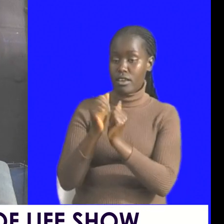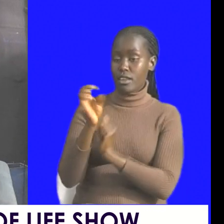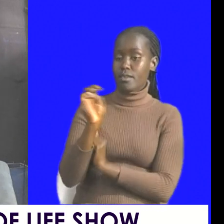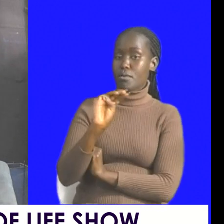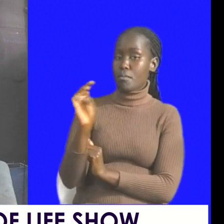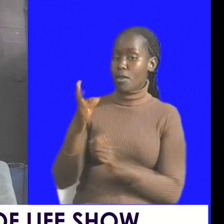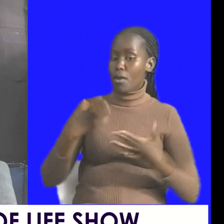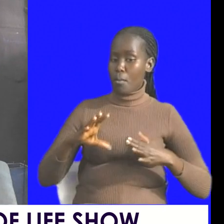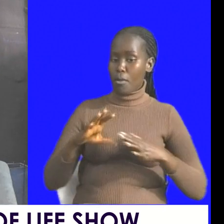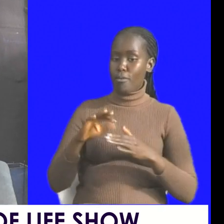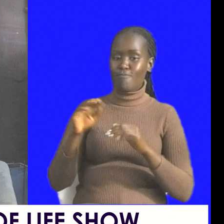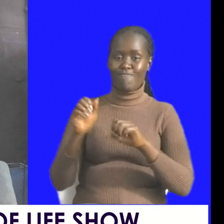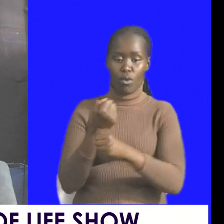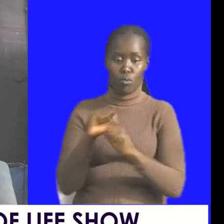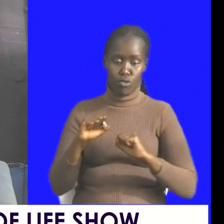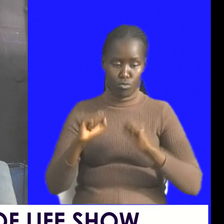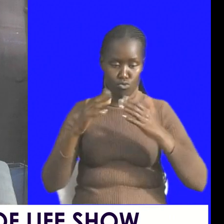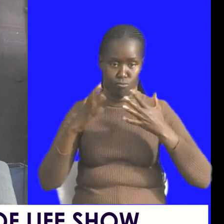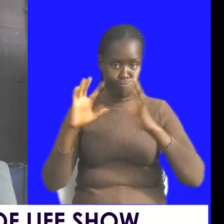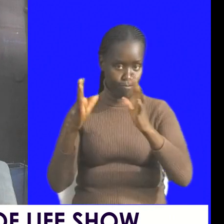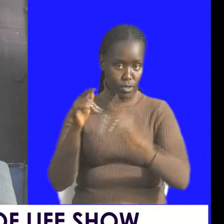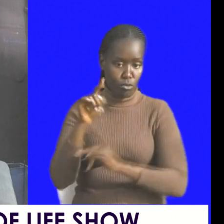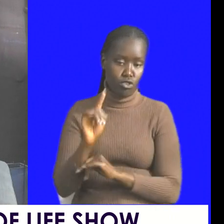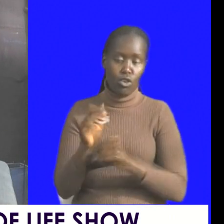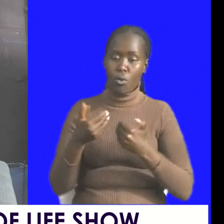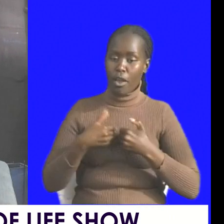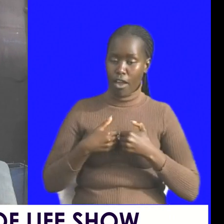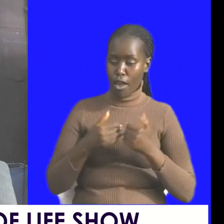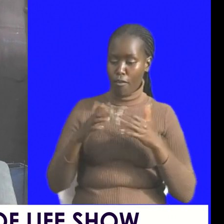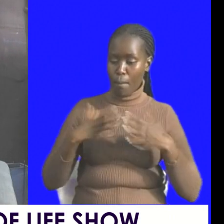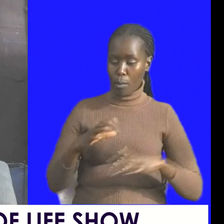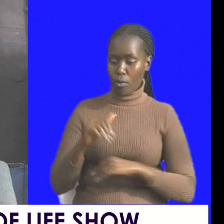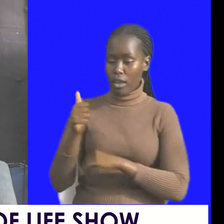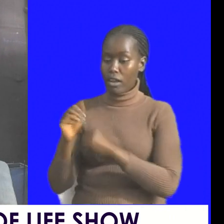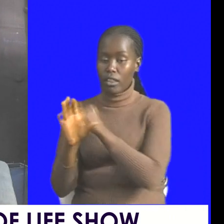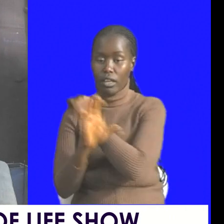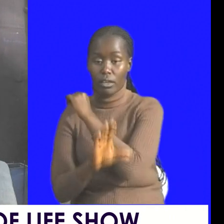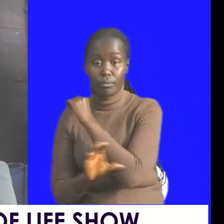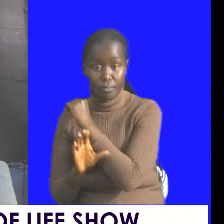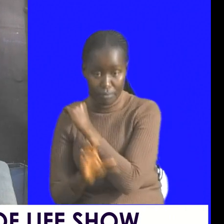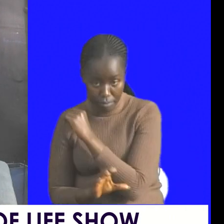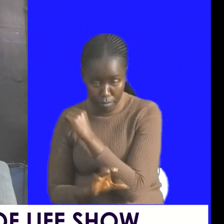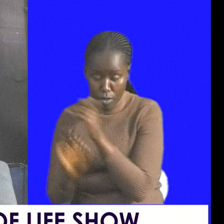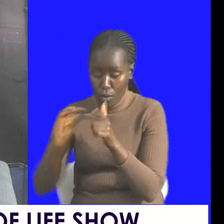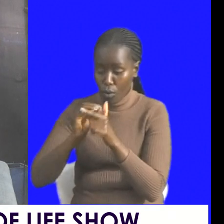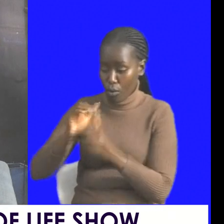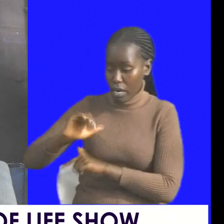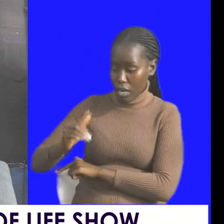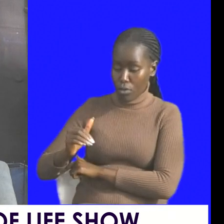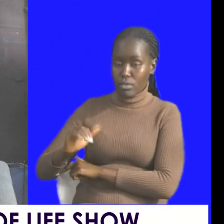celebrate you in your county there are people in other counties that are ready to celebrate you